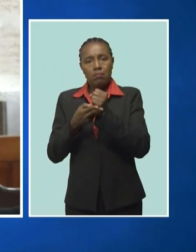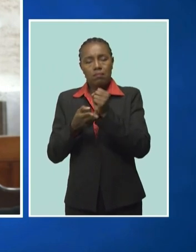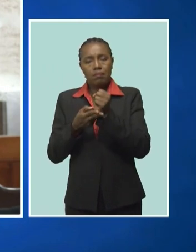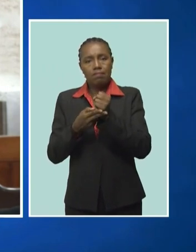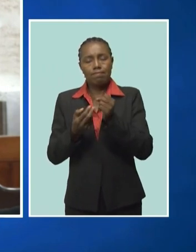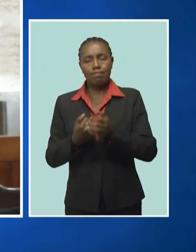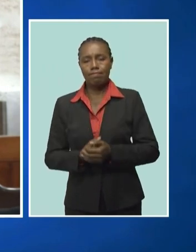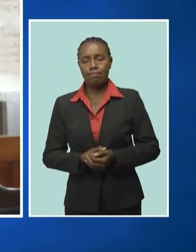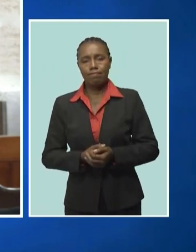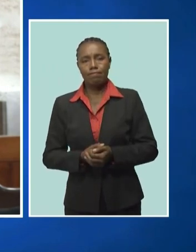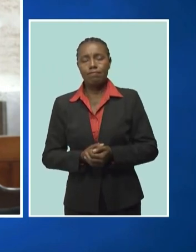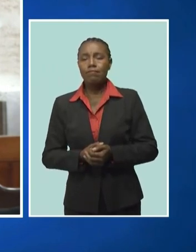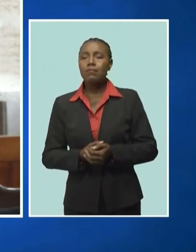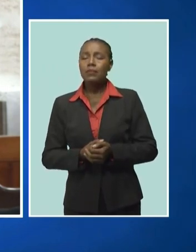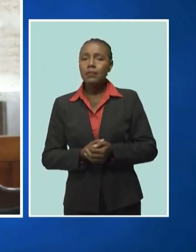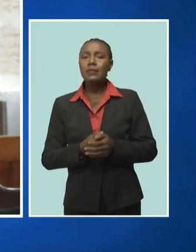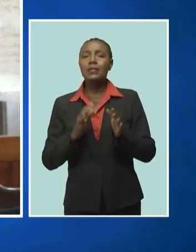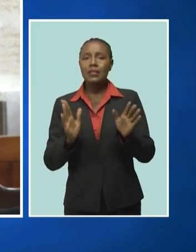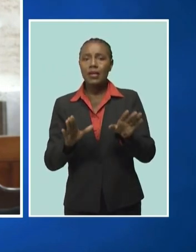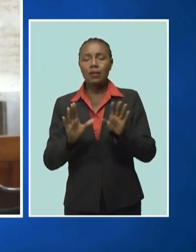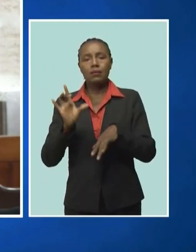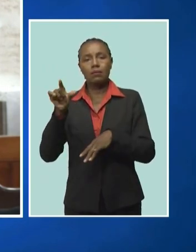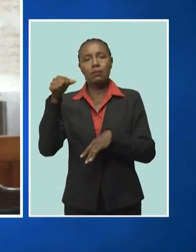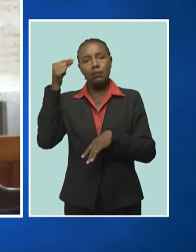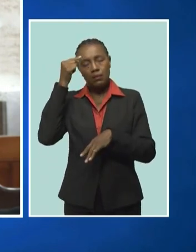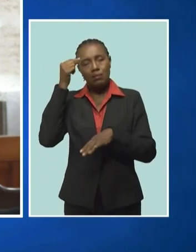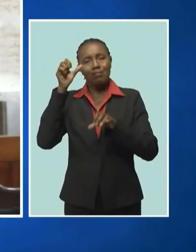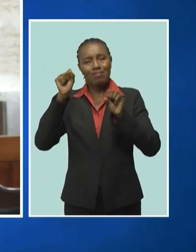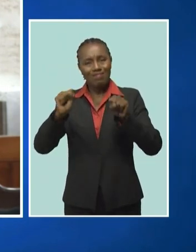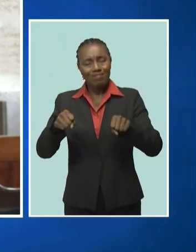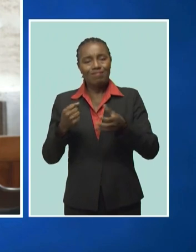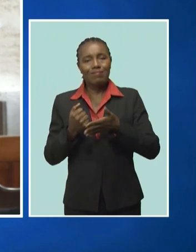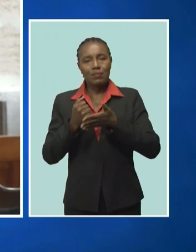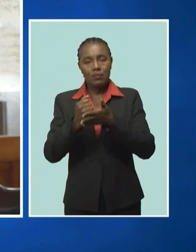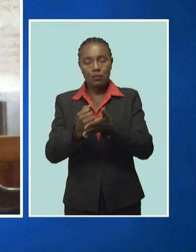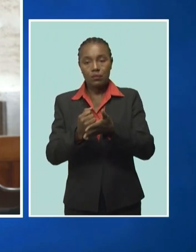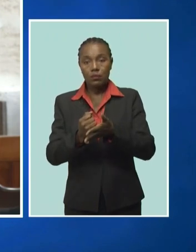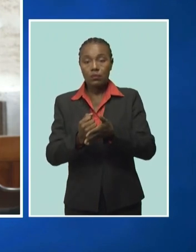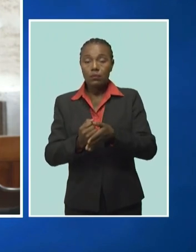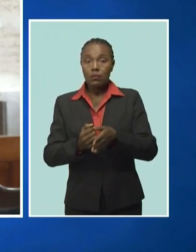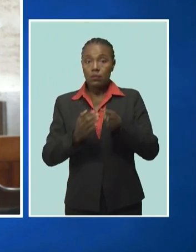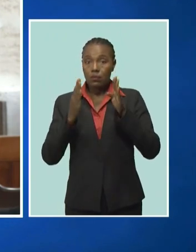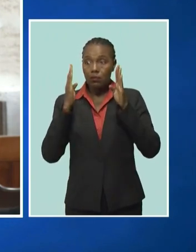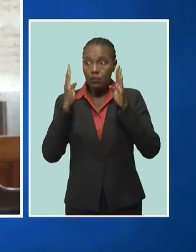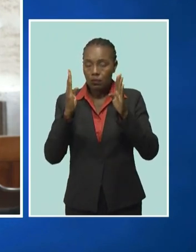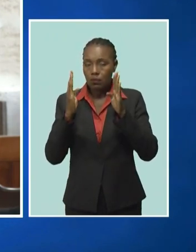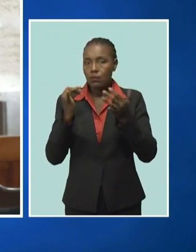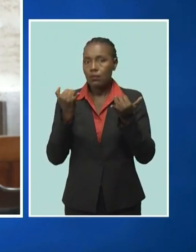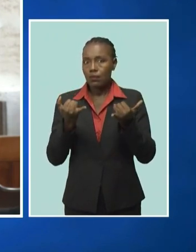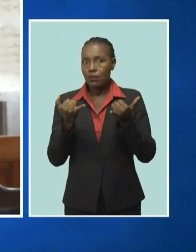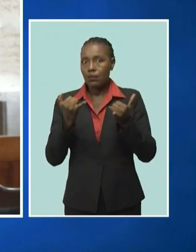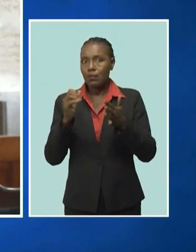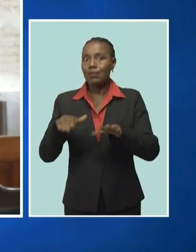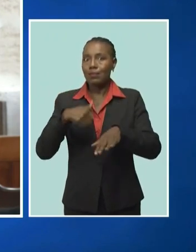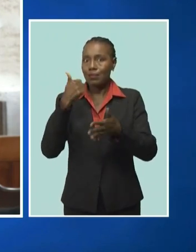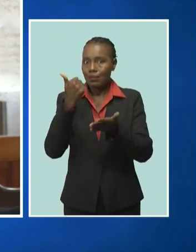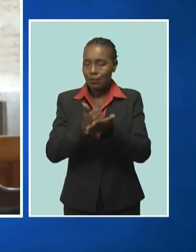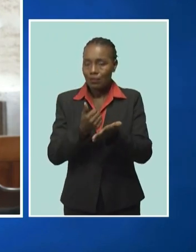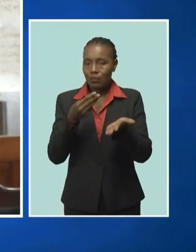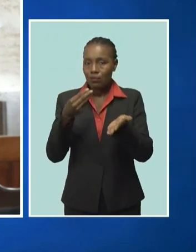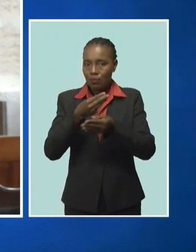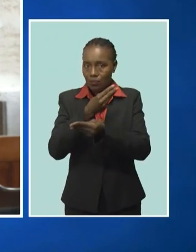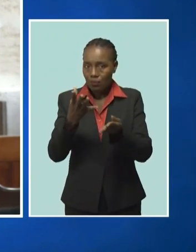This is something which is within the government's ambit. And we recognize now, we recognize now because it was settled in the government's presentation